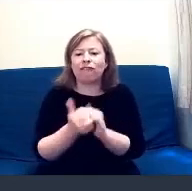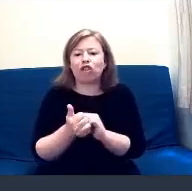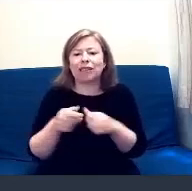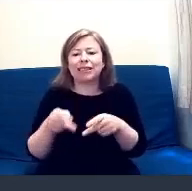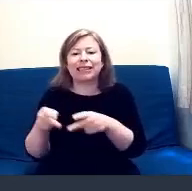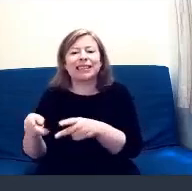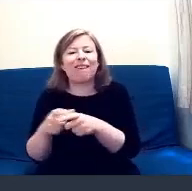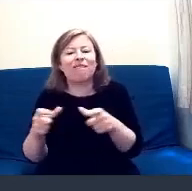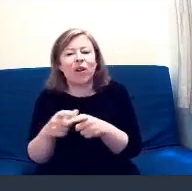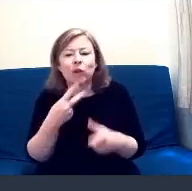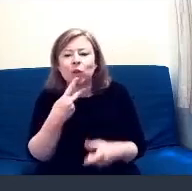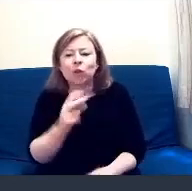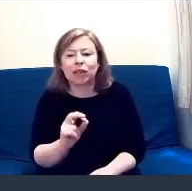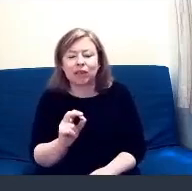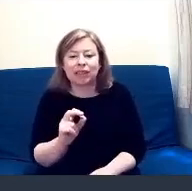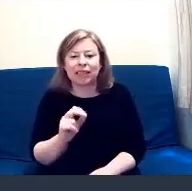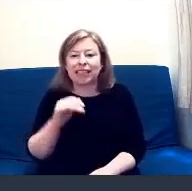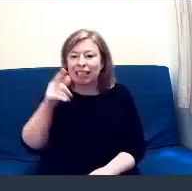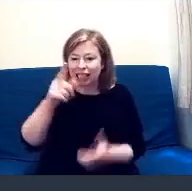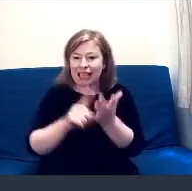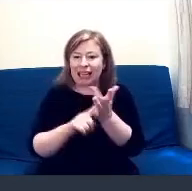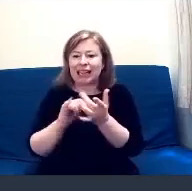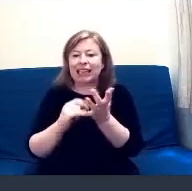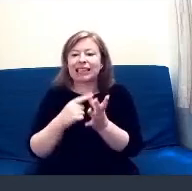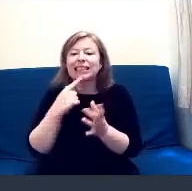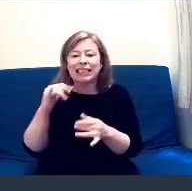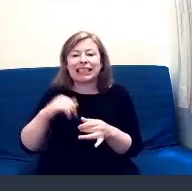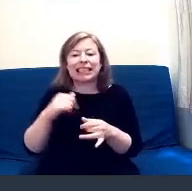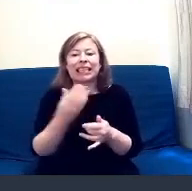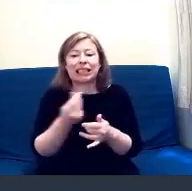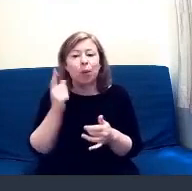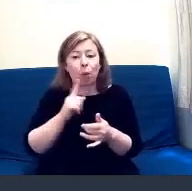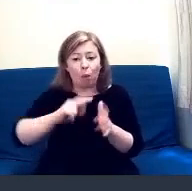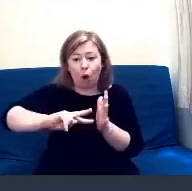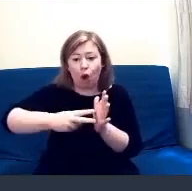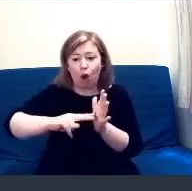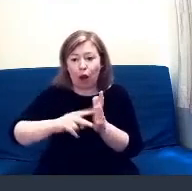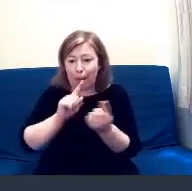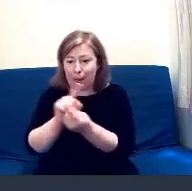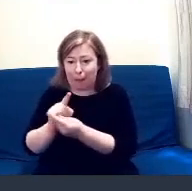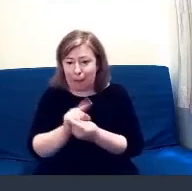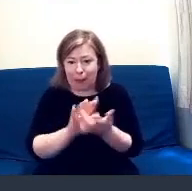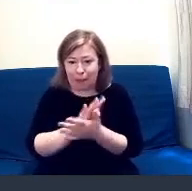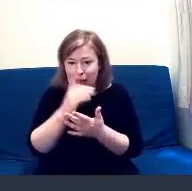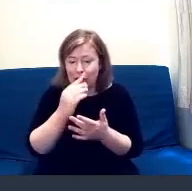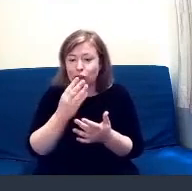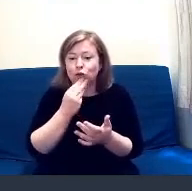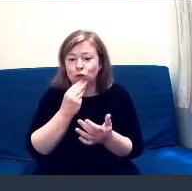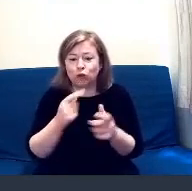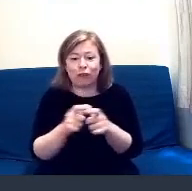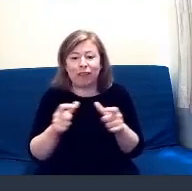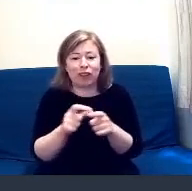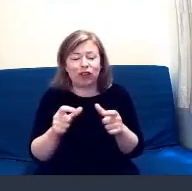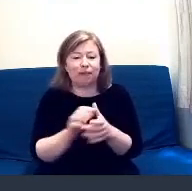already making arrangements to meet up as well, which is bringing them together as well. So, it's very, very good. They're all getting to meet people that they've never